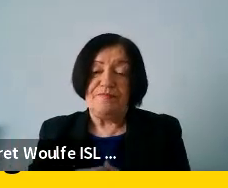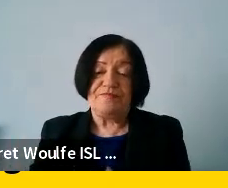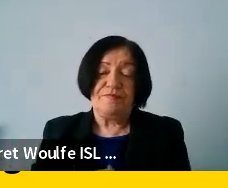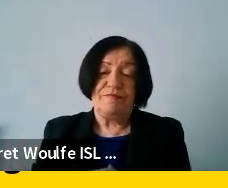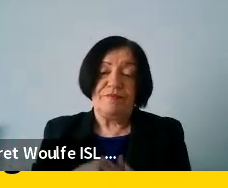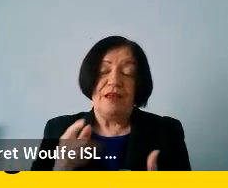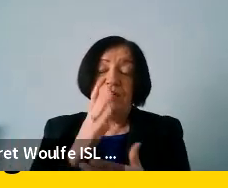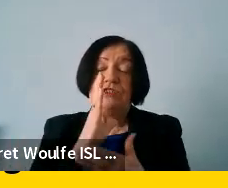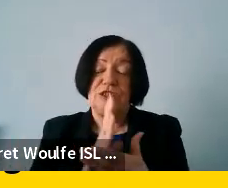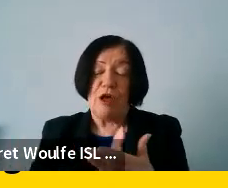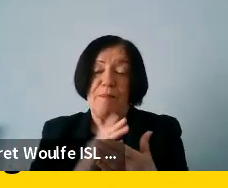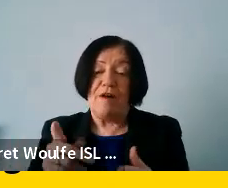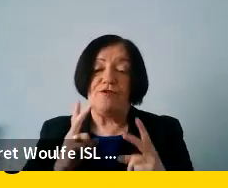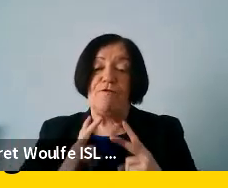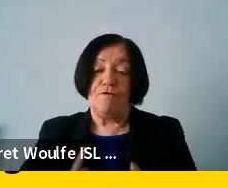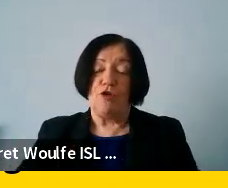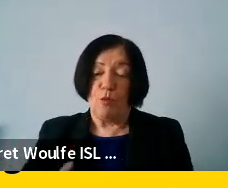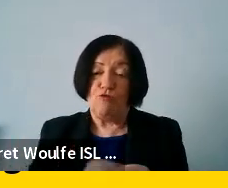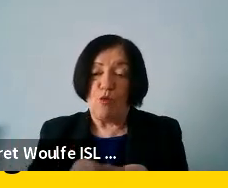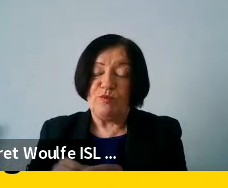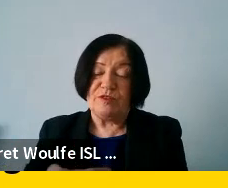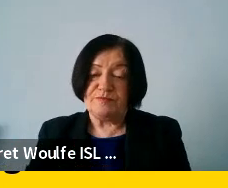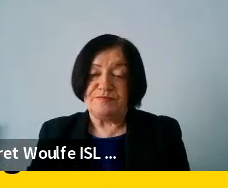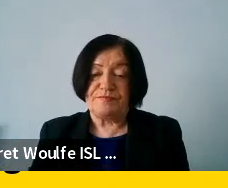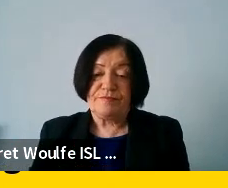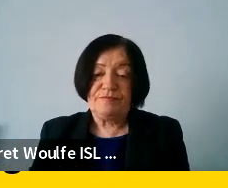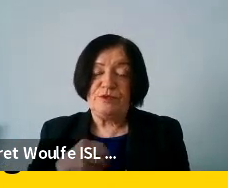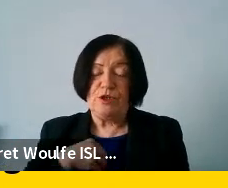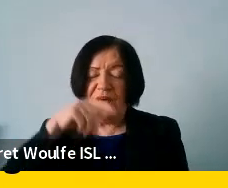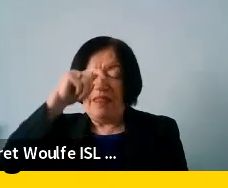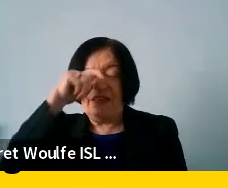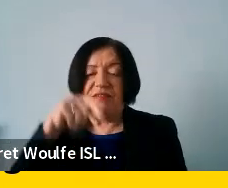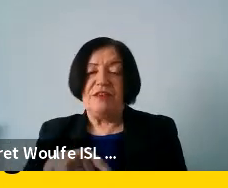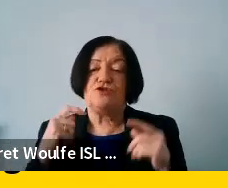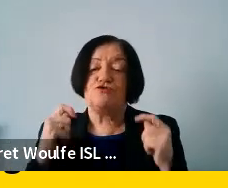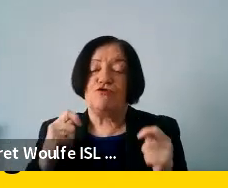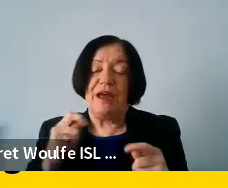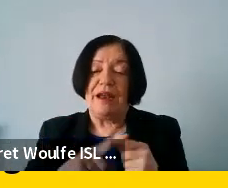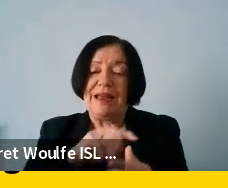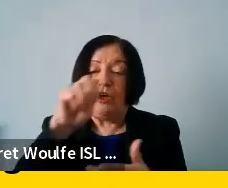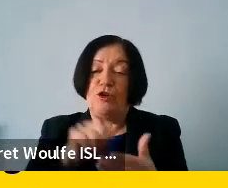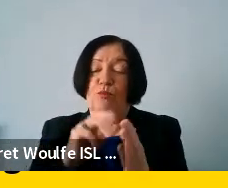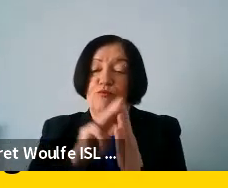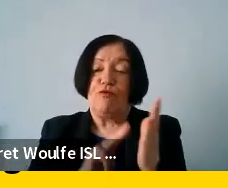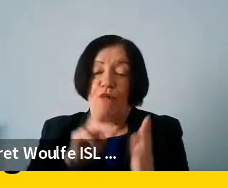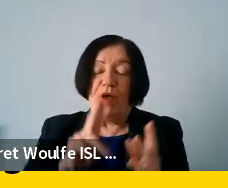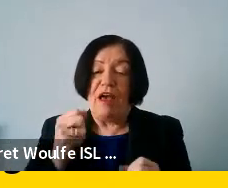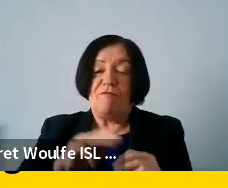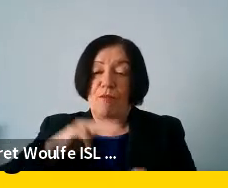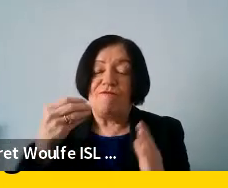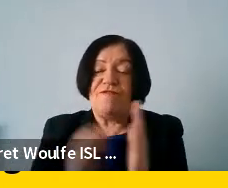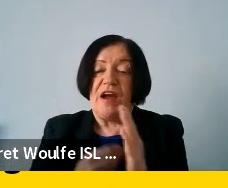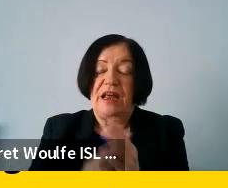as some of the vulnerable groups, um, and, uh, we think that these trainings and EU programs should have more, uh, financial